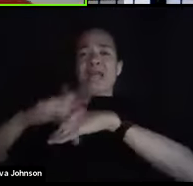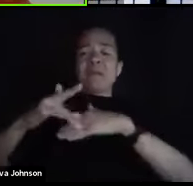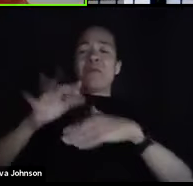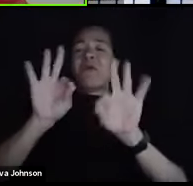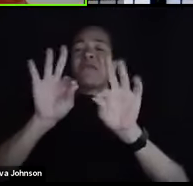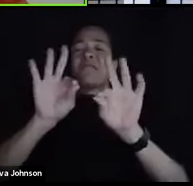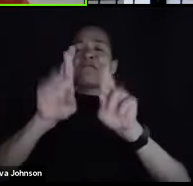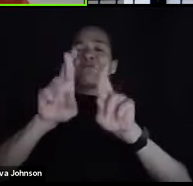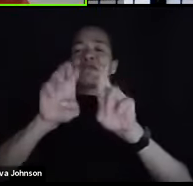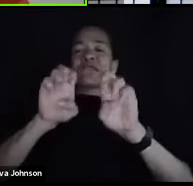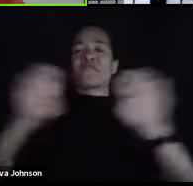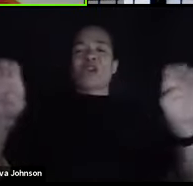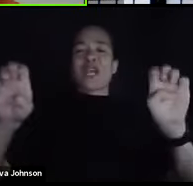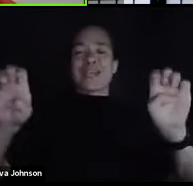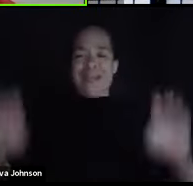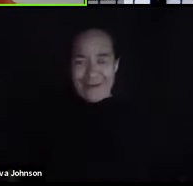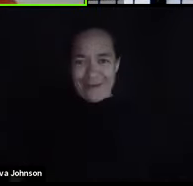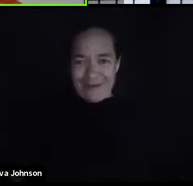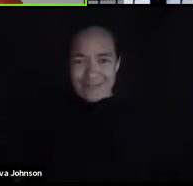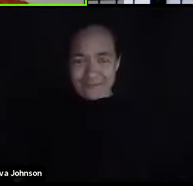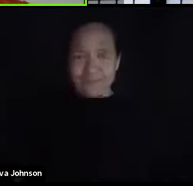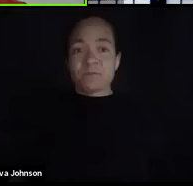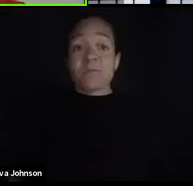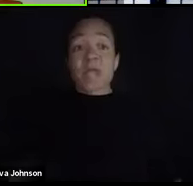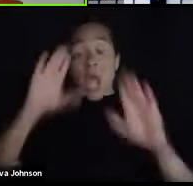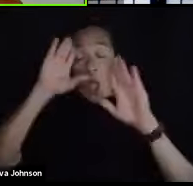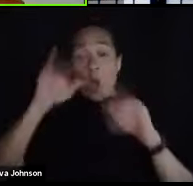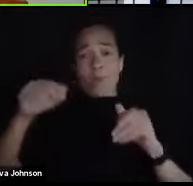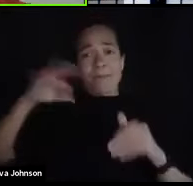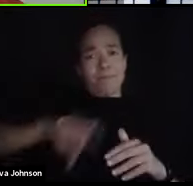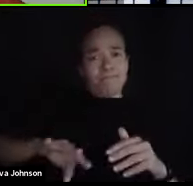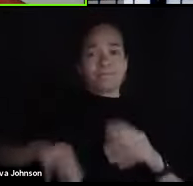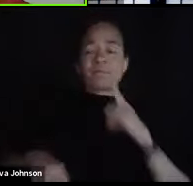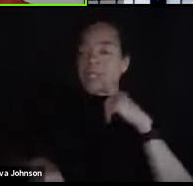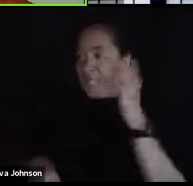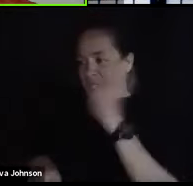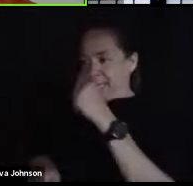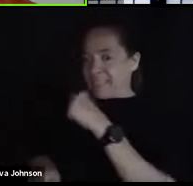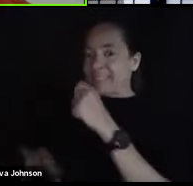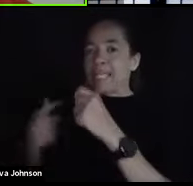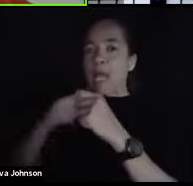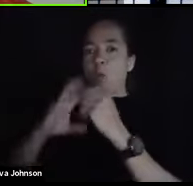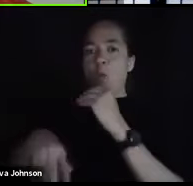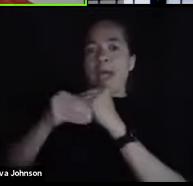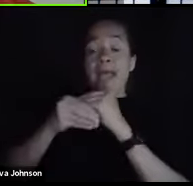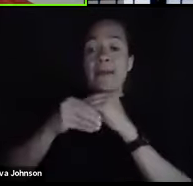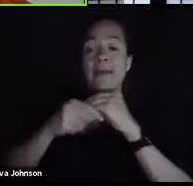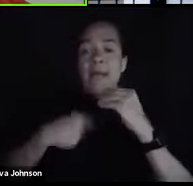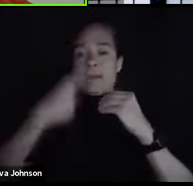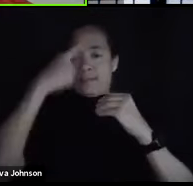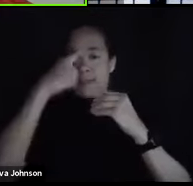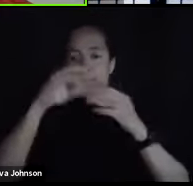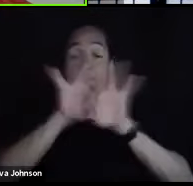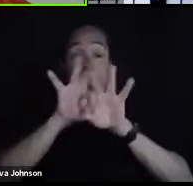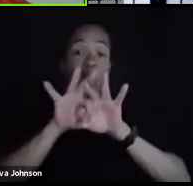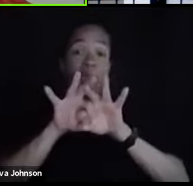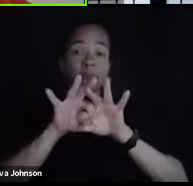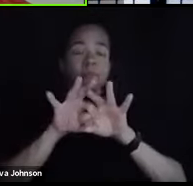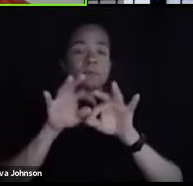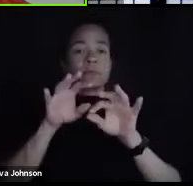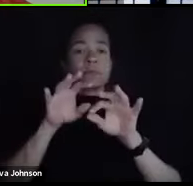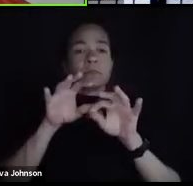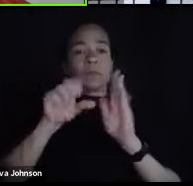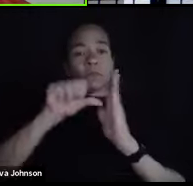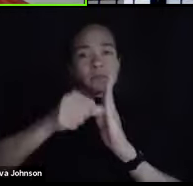I hope that was helpful. Yes, I think it definitely was. And I'll just add on that. I think it's important to note every professor,